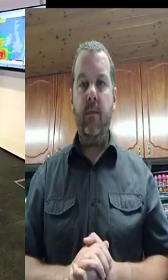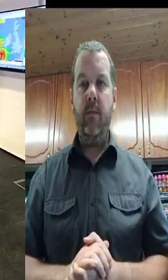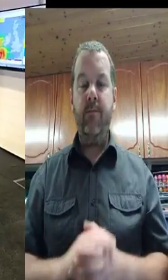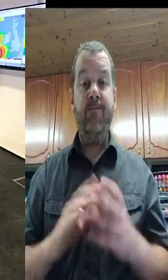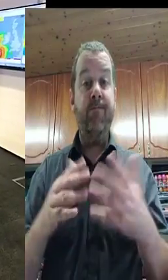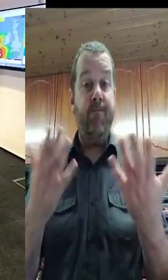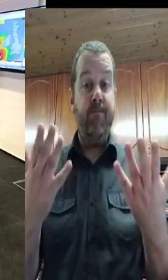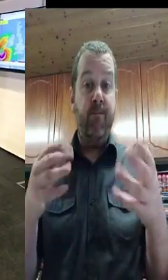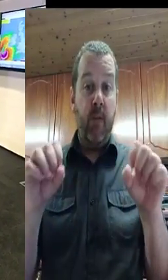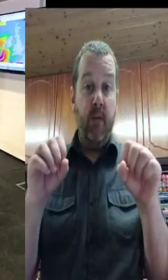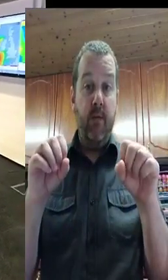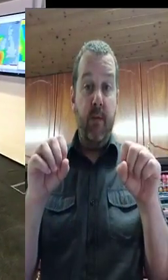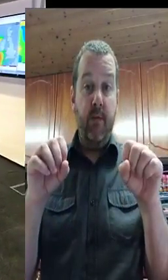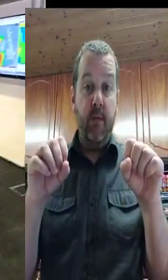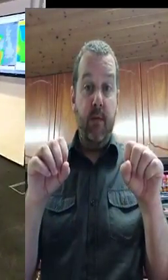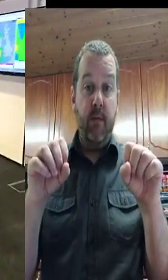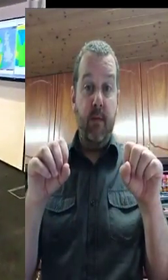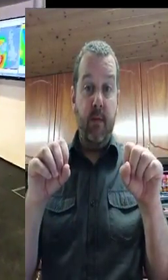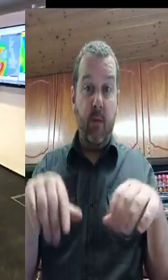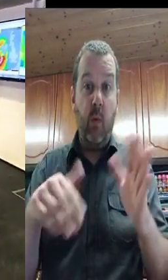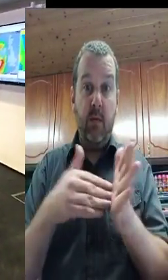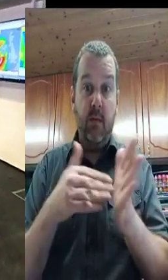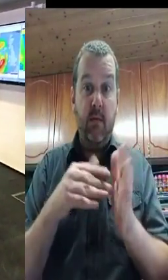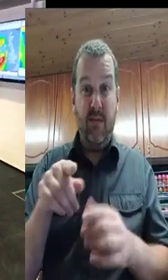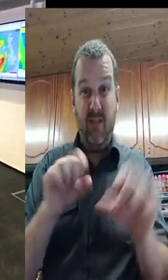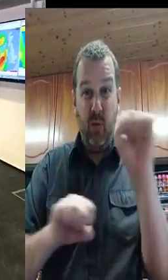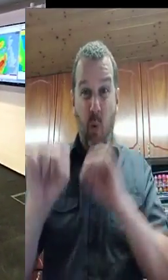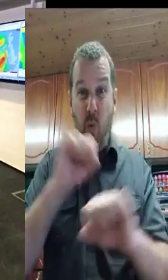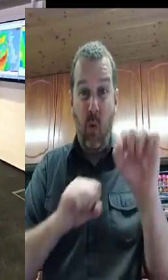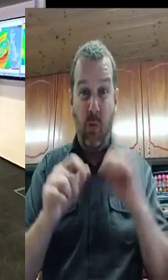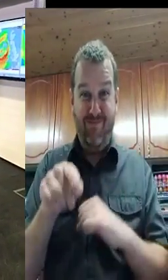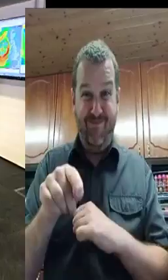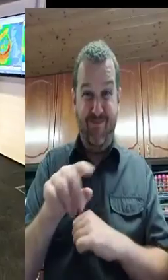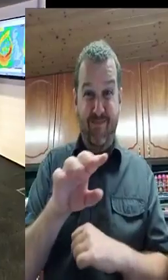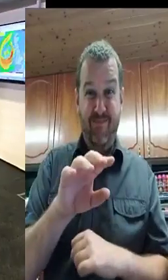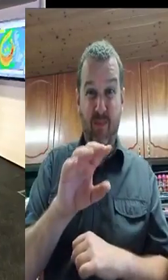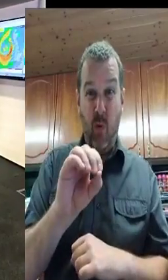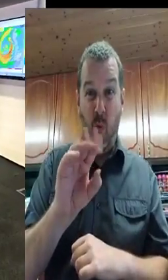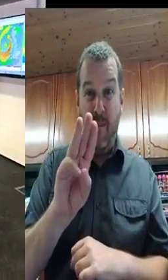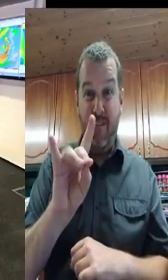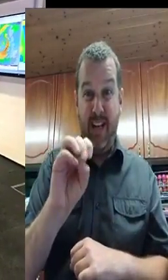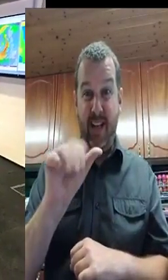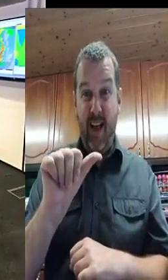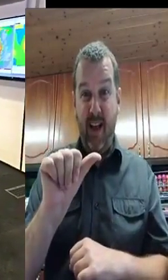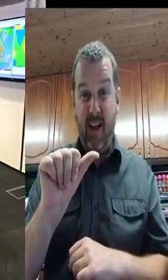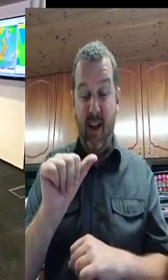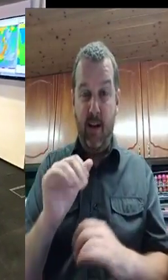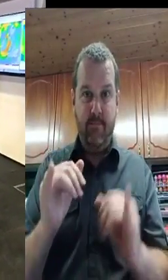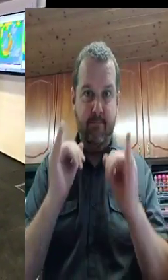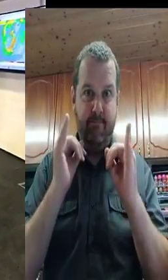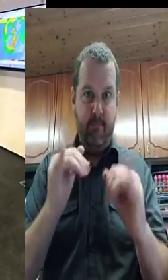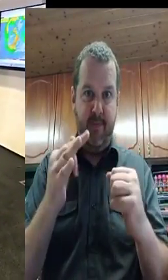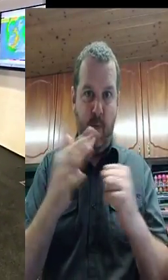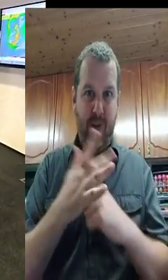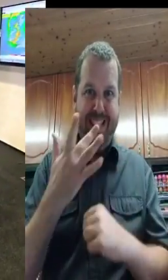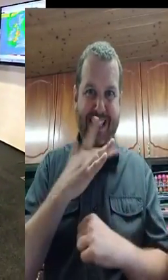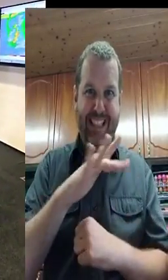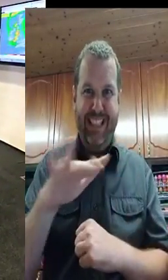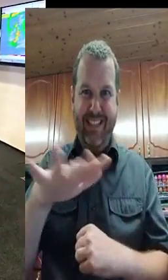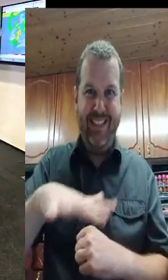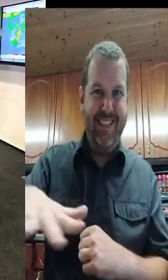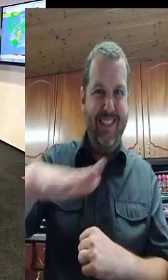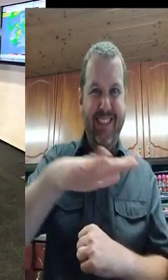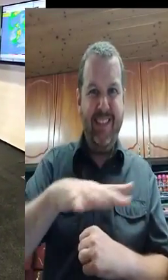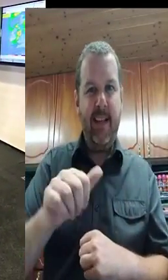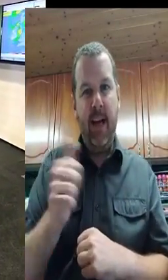ferries are monitoring the situation. They will make decisions as the forecast evolves. Public transport, bus networks and